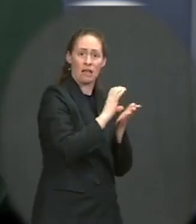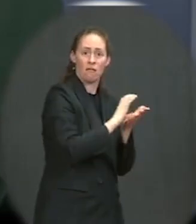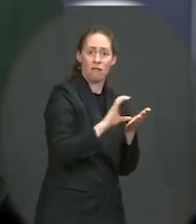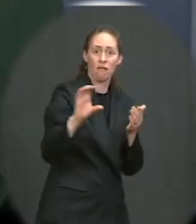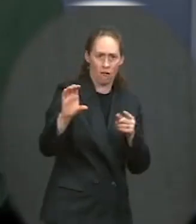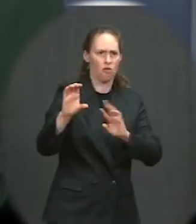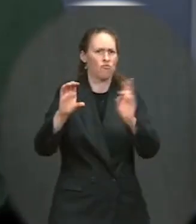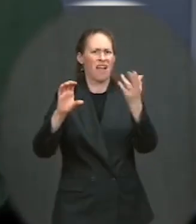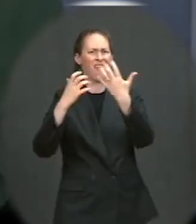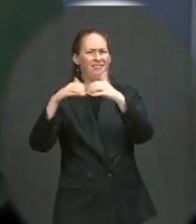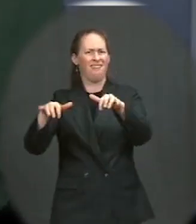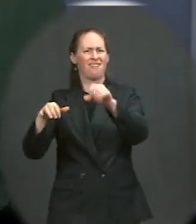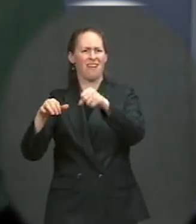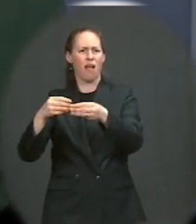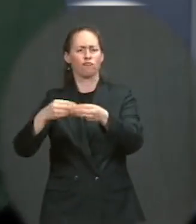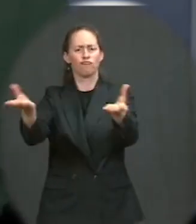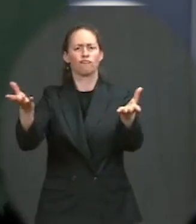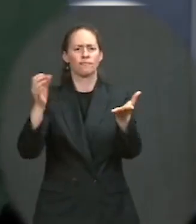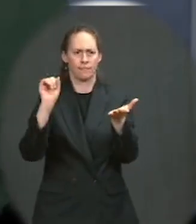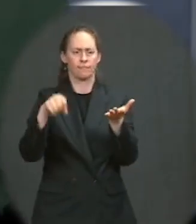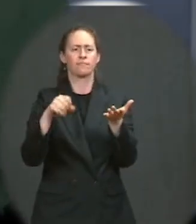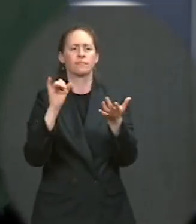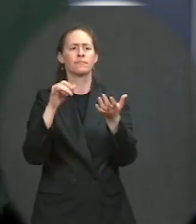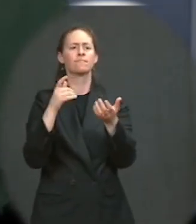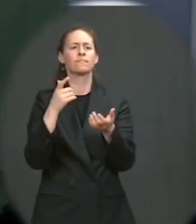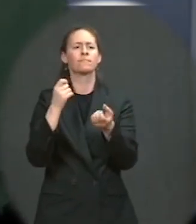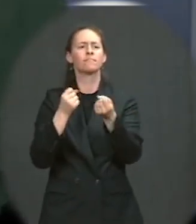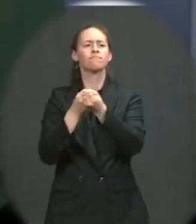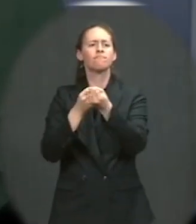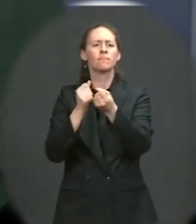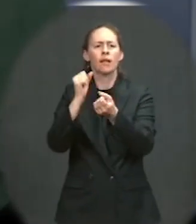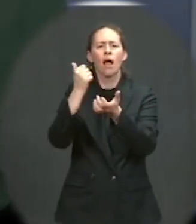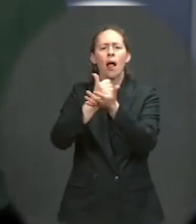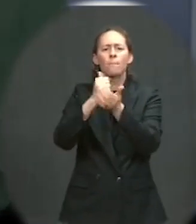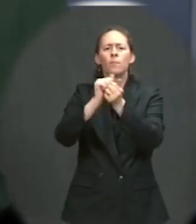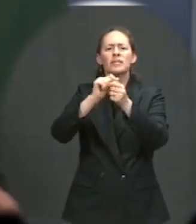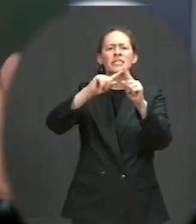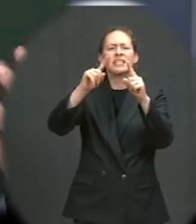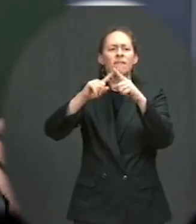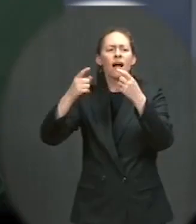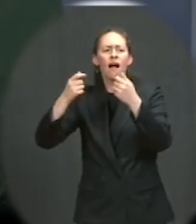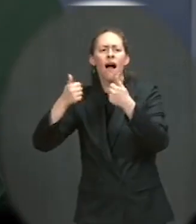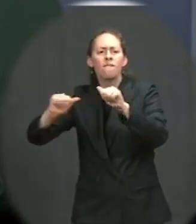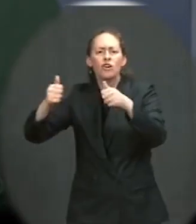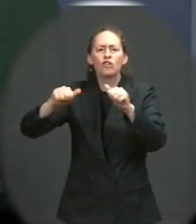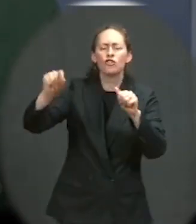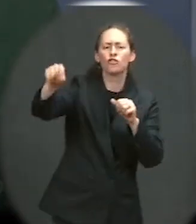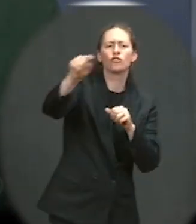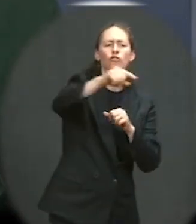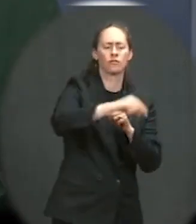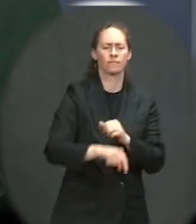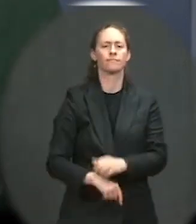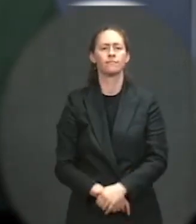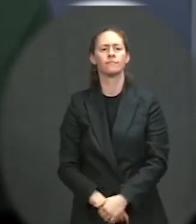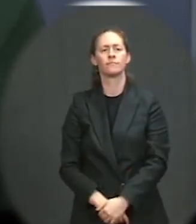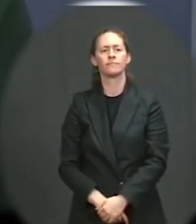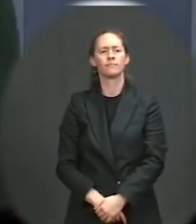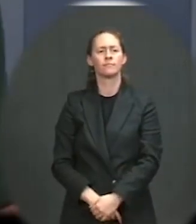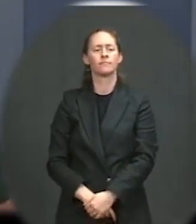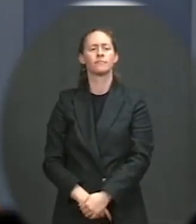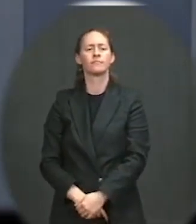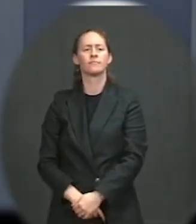public funding, to support CVI efforts, and have committed to city leadership and infrastructure, such as leading local efforts through an Office of